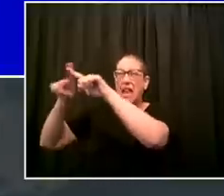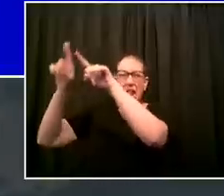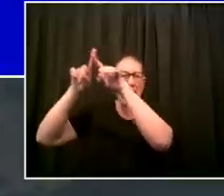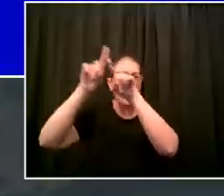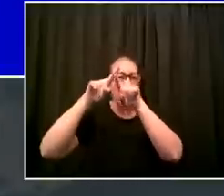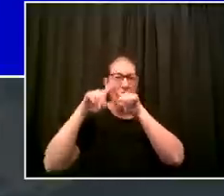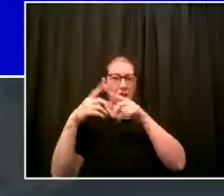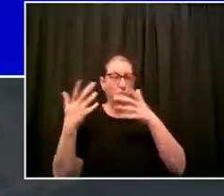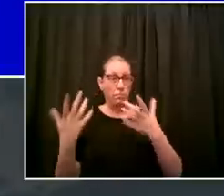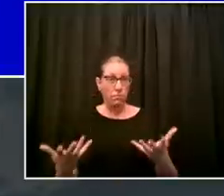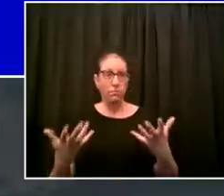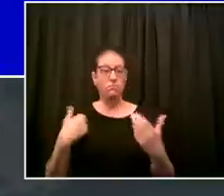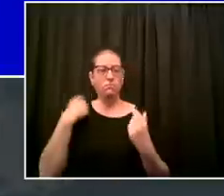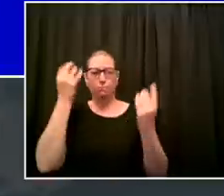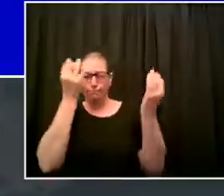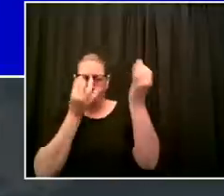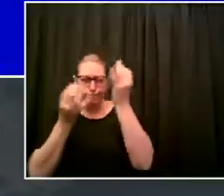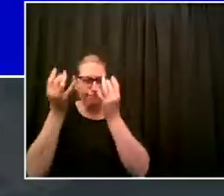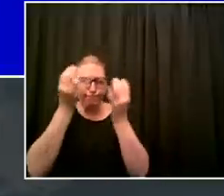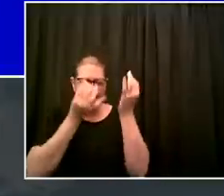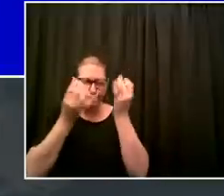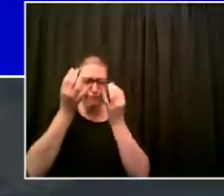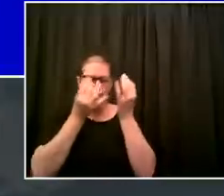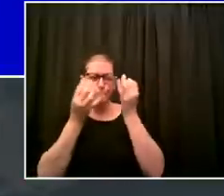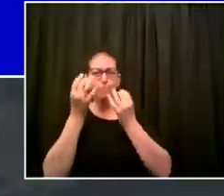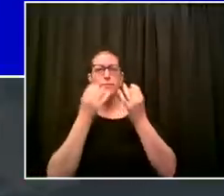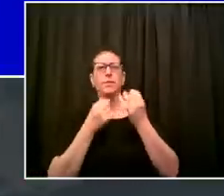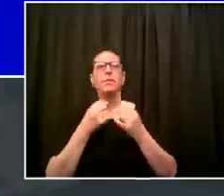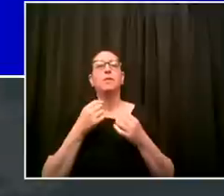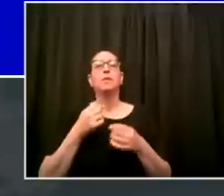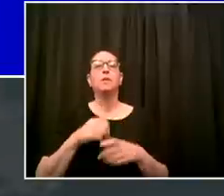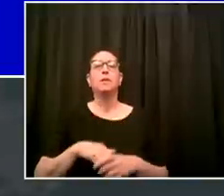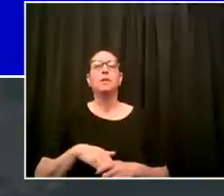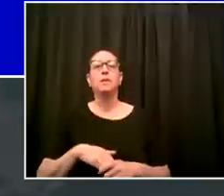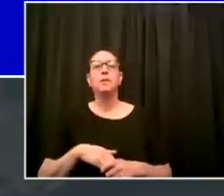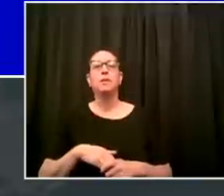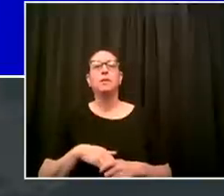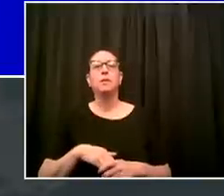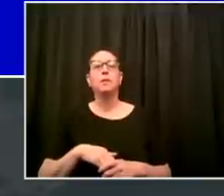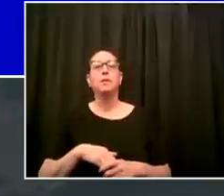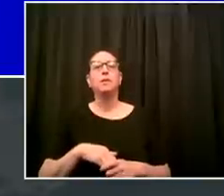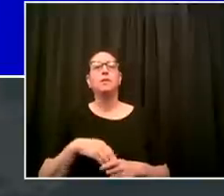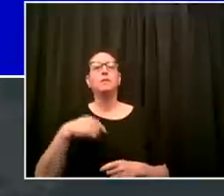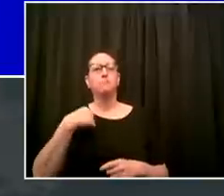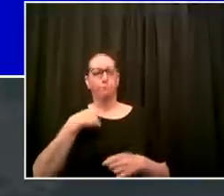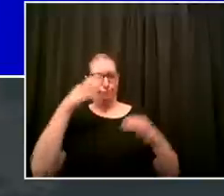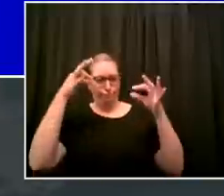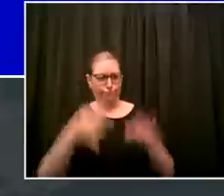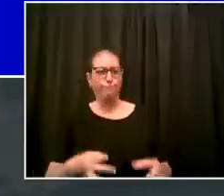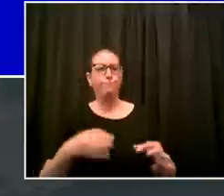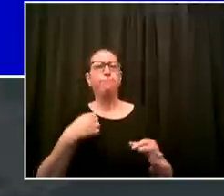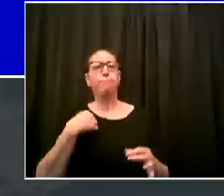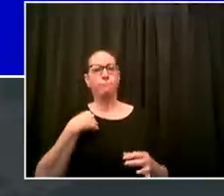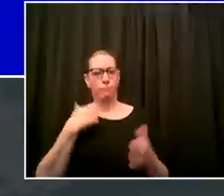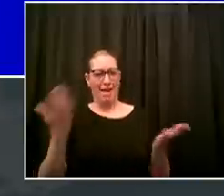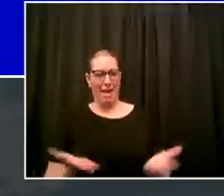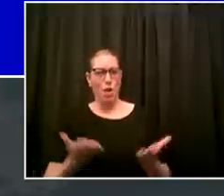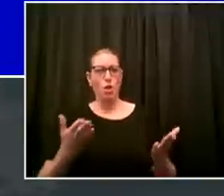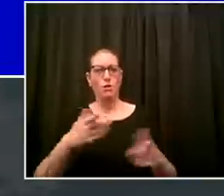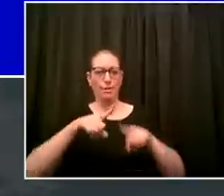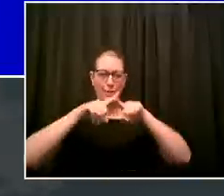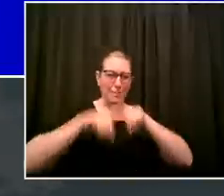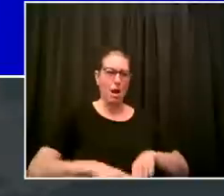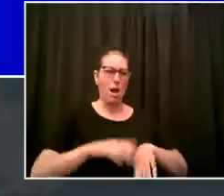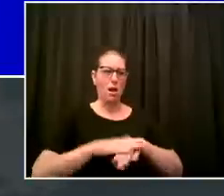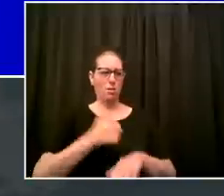suddenly evaporate we had to do it to make sure that we could have our own reliable supply nothing's more